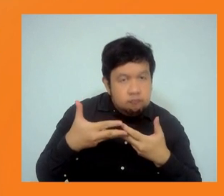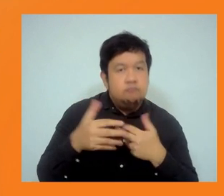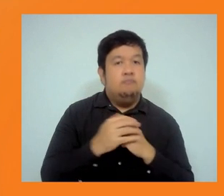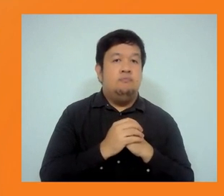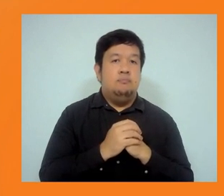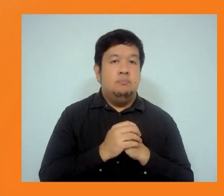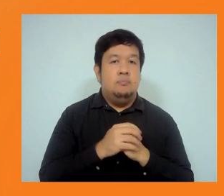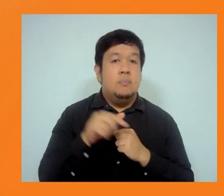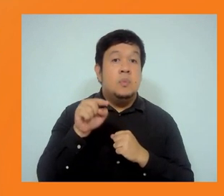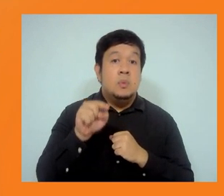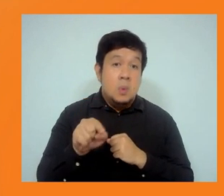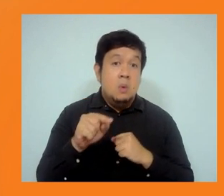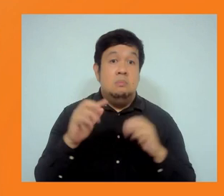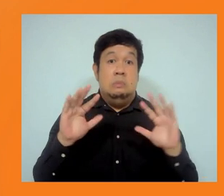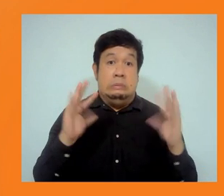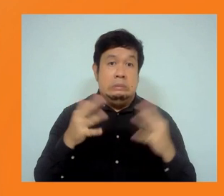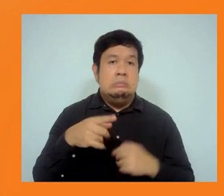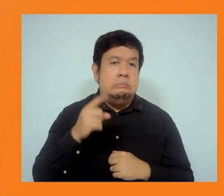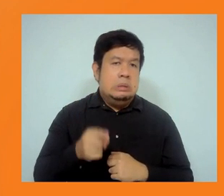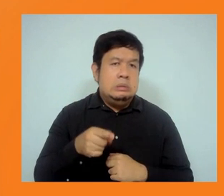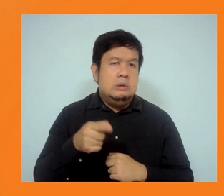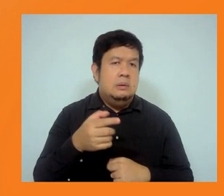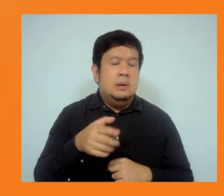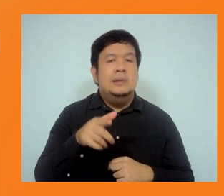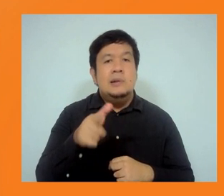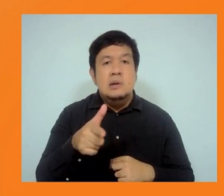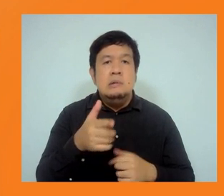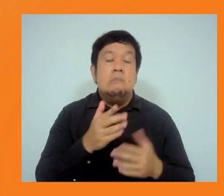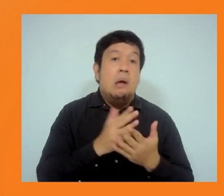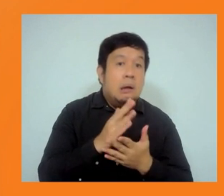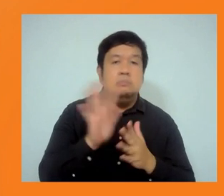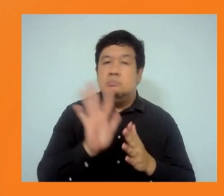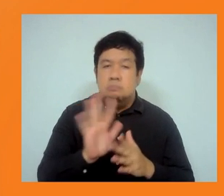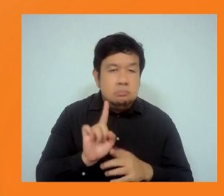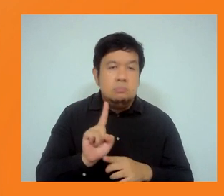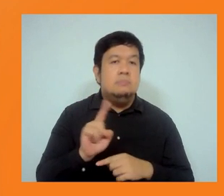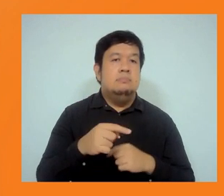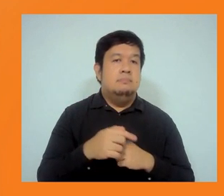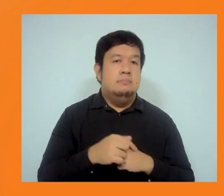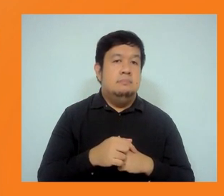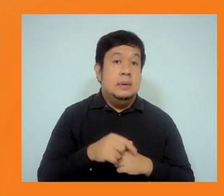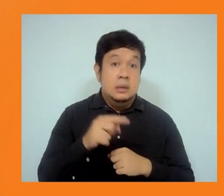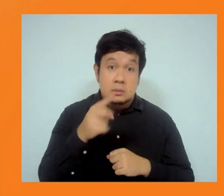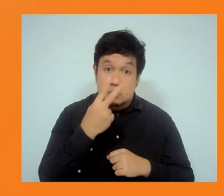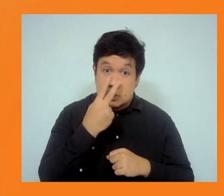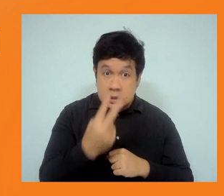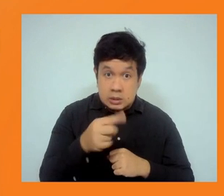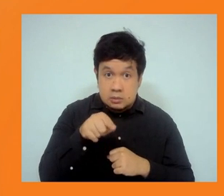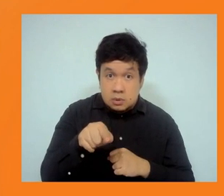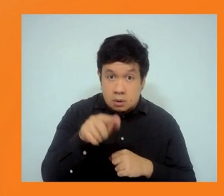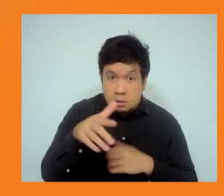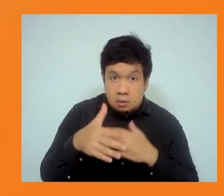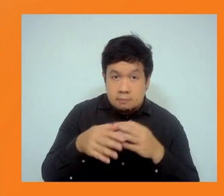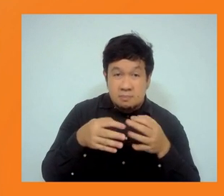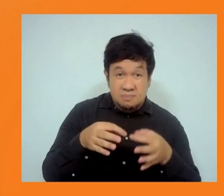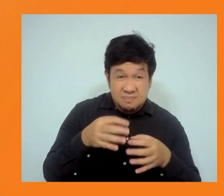or no tolerance for retaliation. And we'll be looking further at protocols and procedures to support the implementation of that through